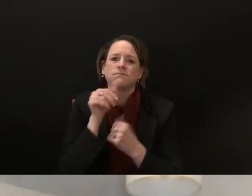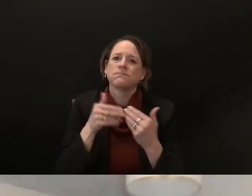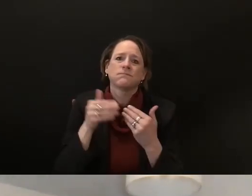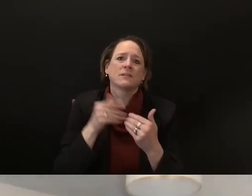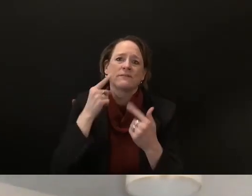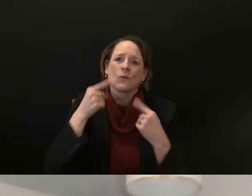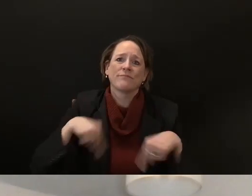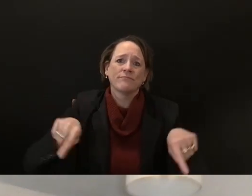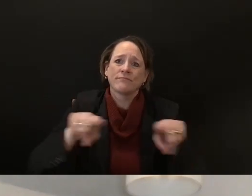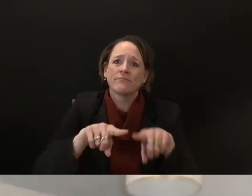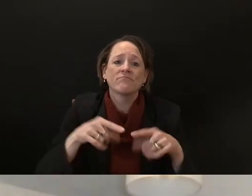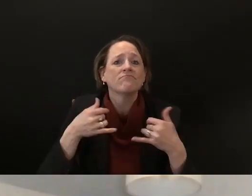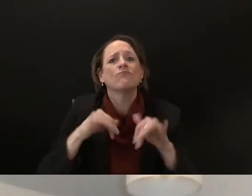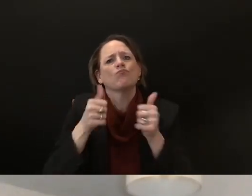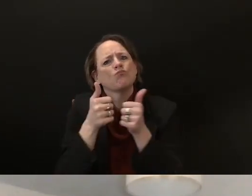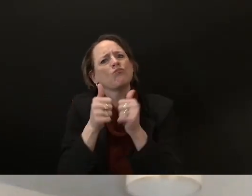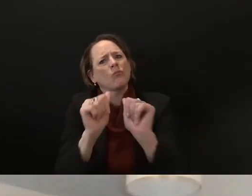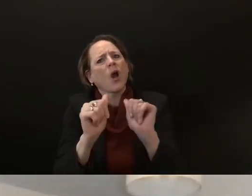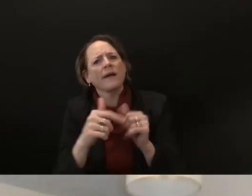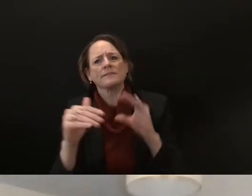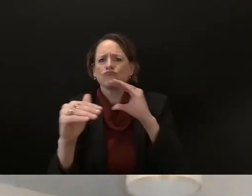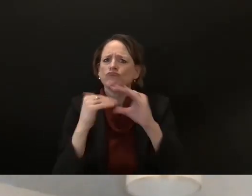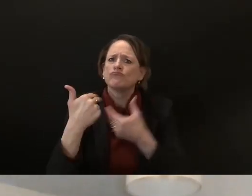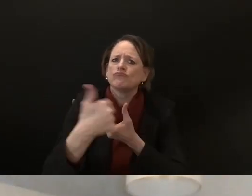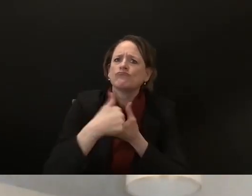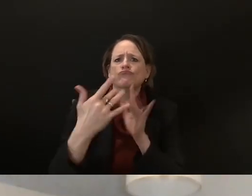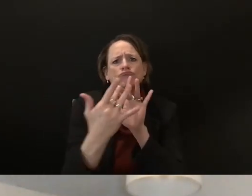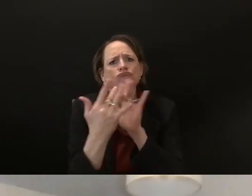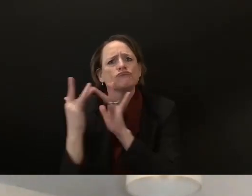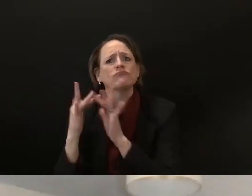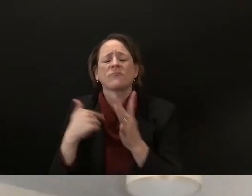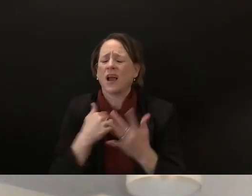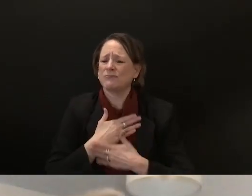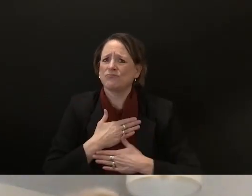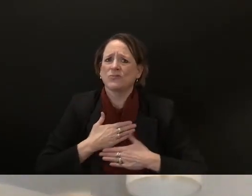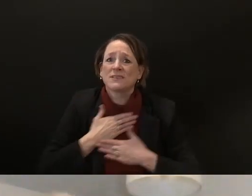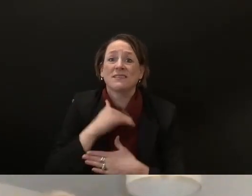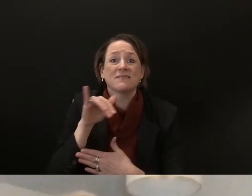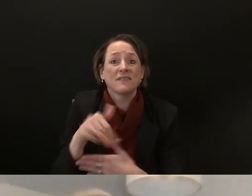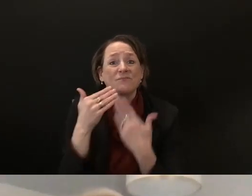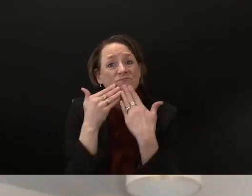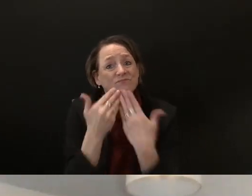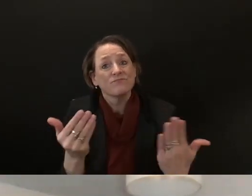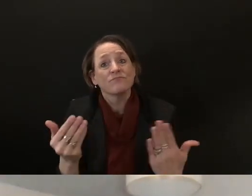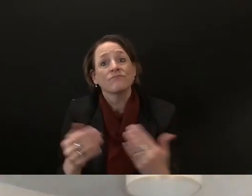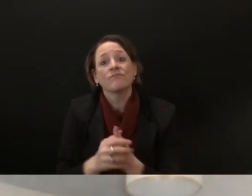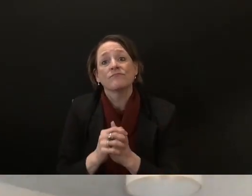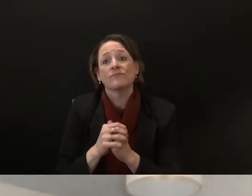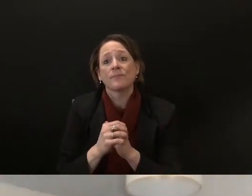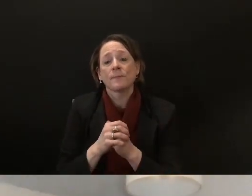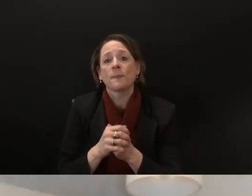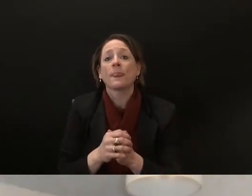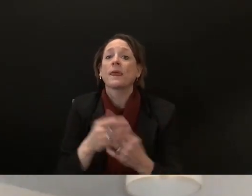make this happen and as well as to our wonderful interpreting staff with lisa and tamara and um thanks to everyone for